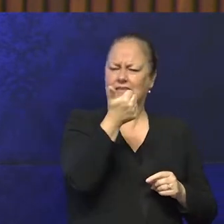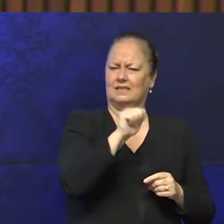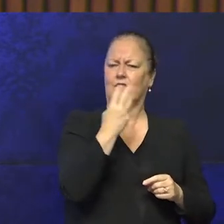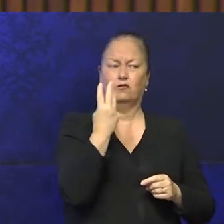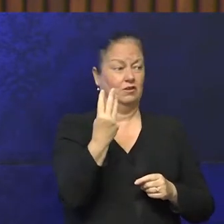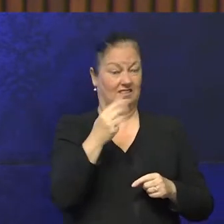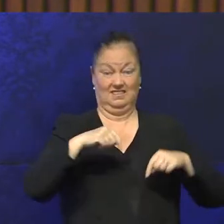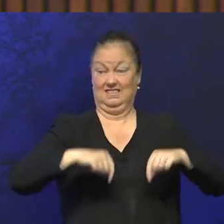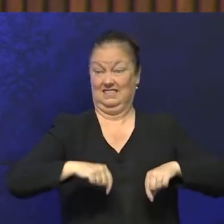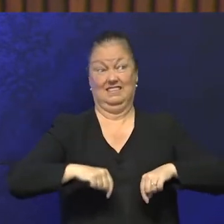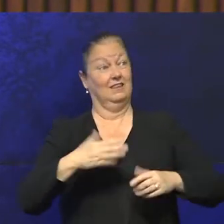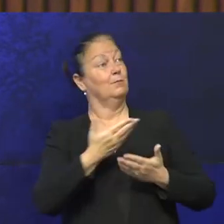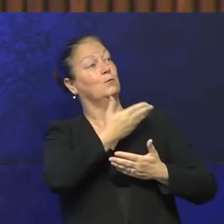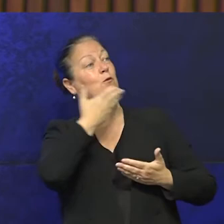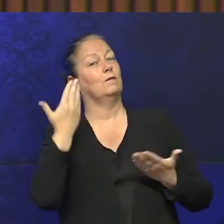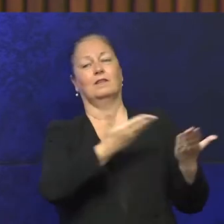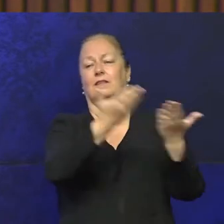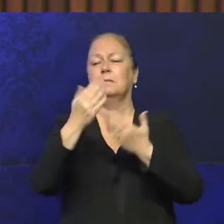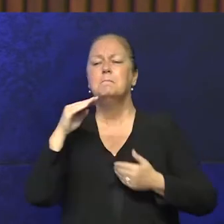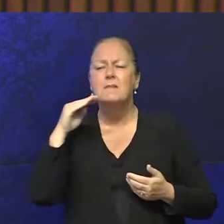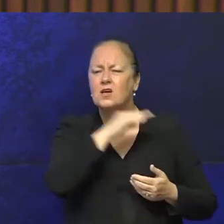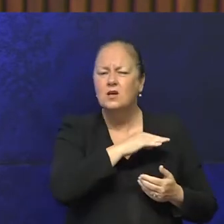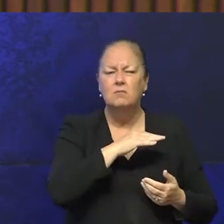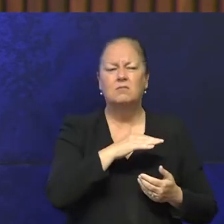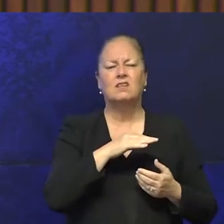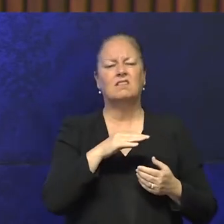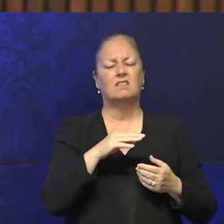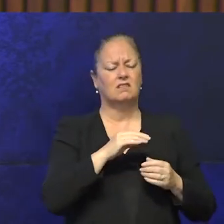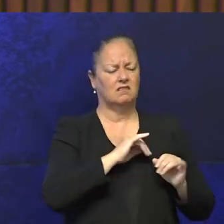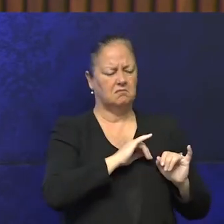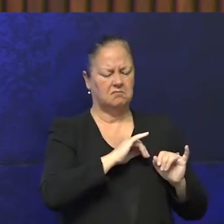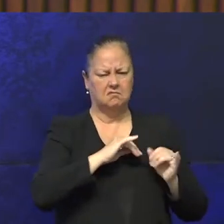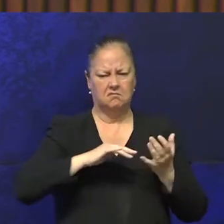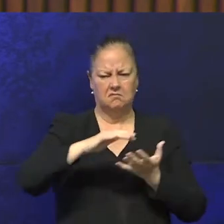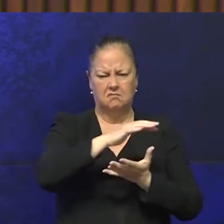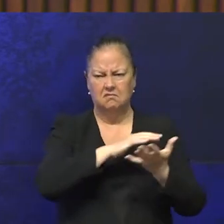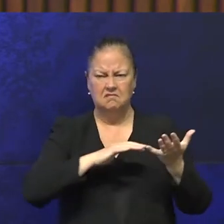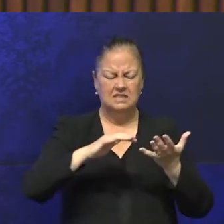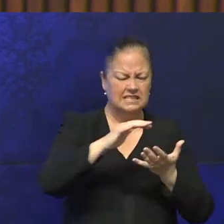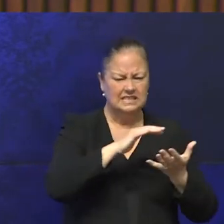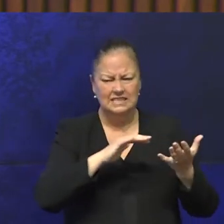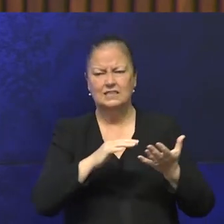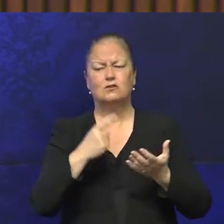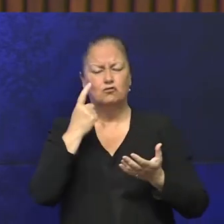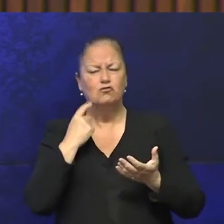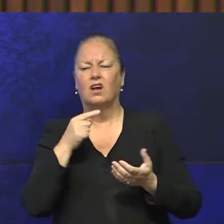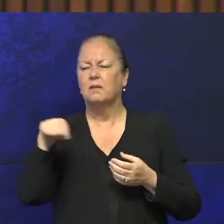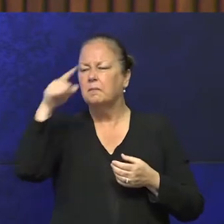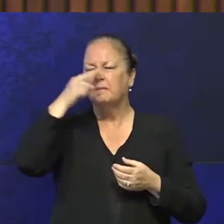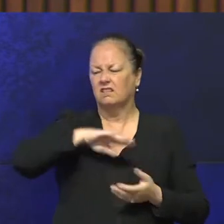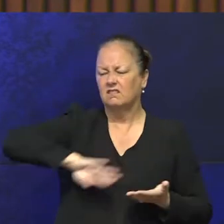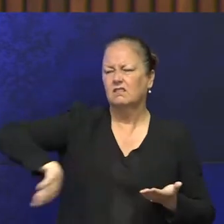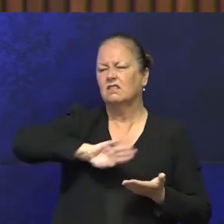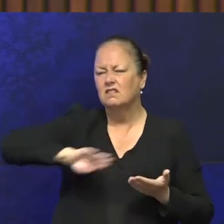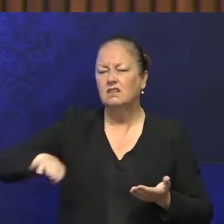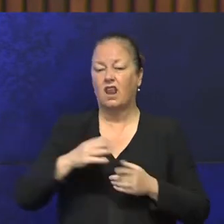this beautiful town of Melbourne, how everything was going bad and wrong and trying to drive Aboriginal people out, if not